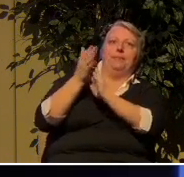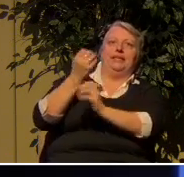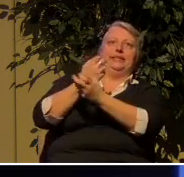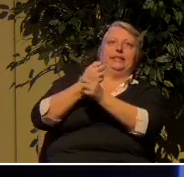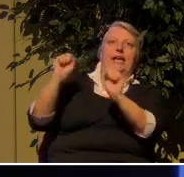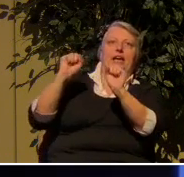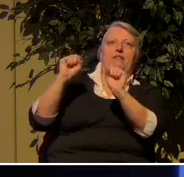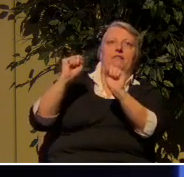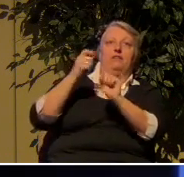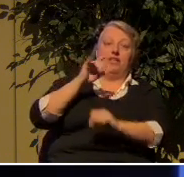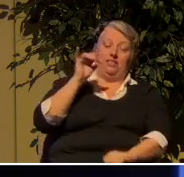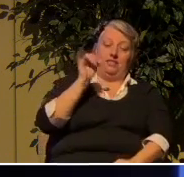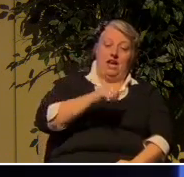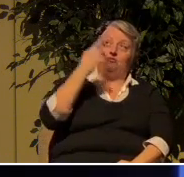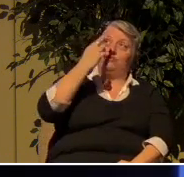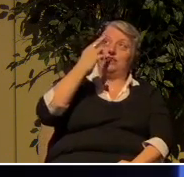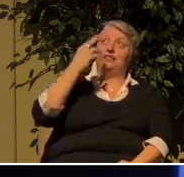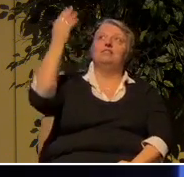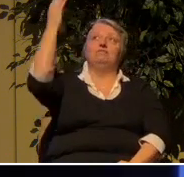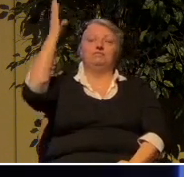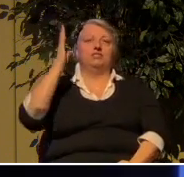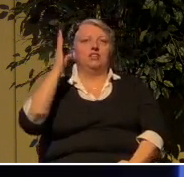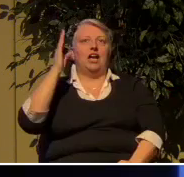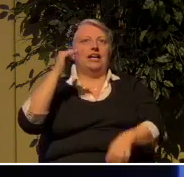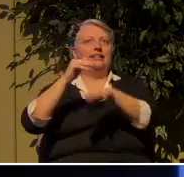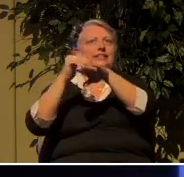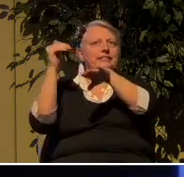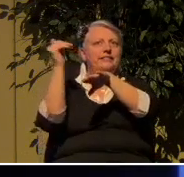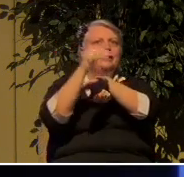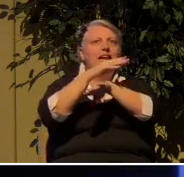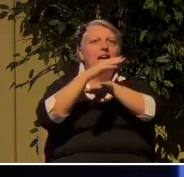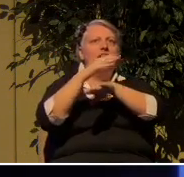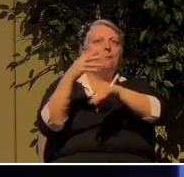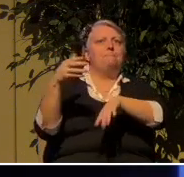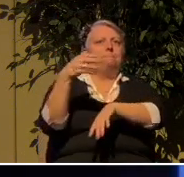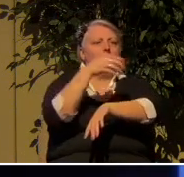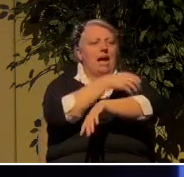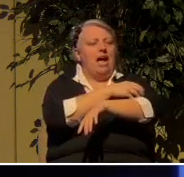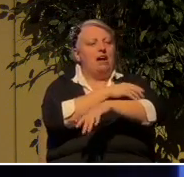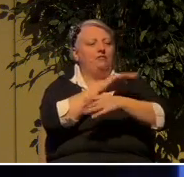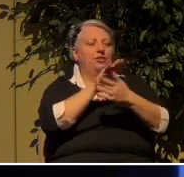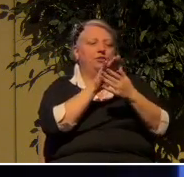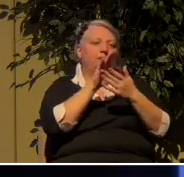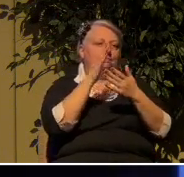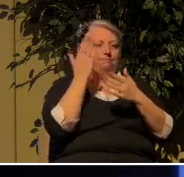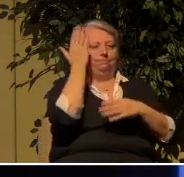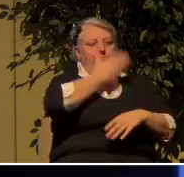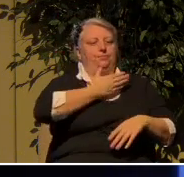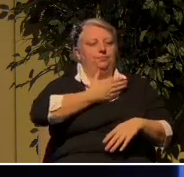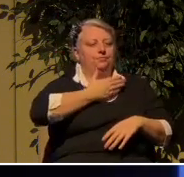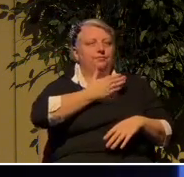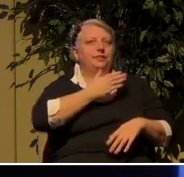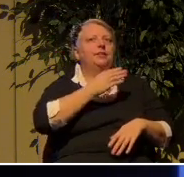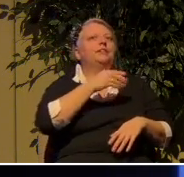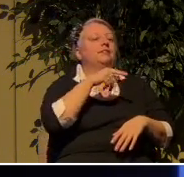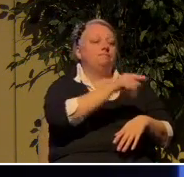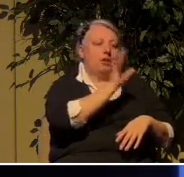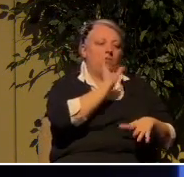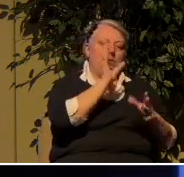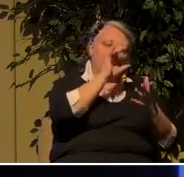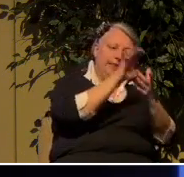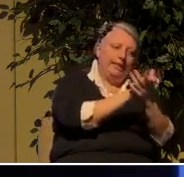For this reason, God sends them a powerful delusion so that they will believe the lie